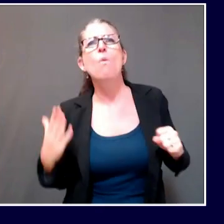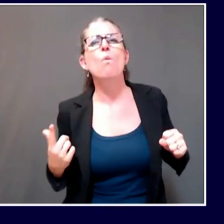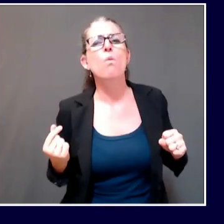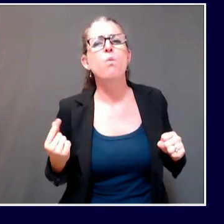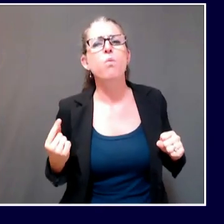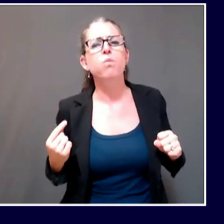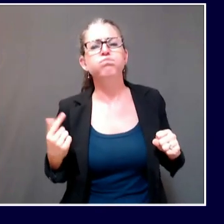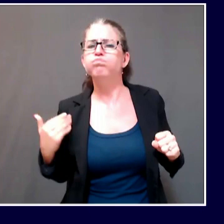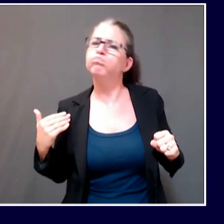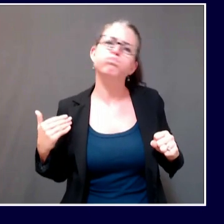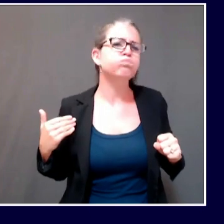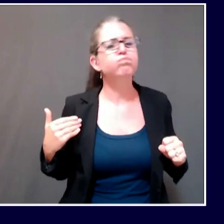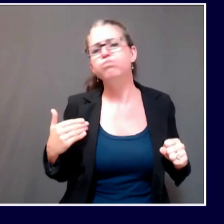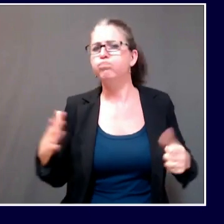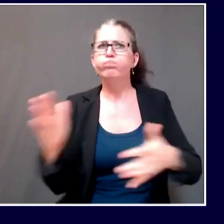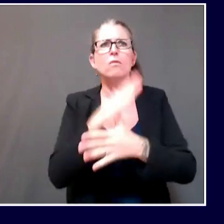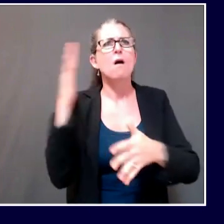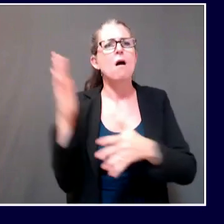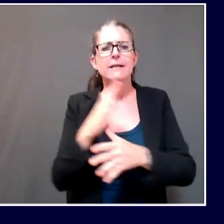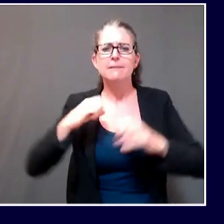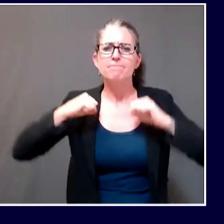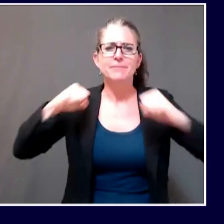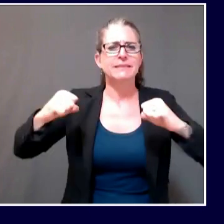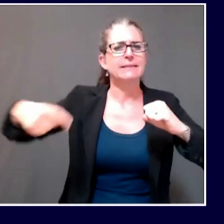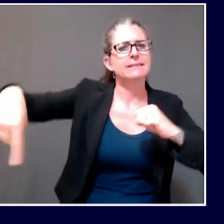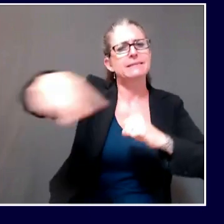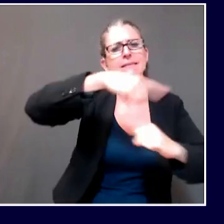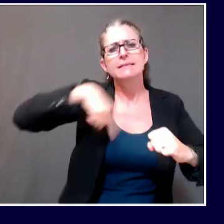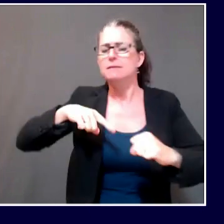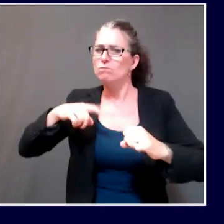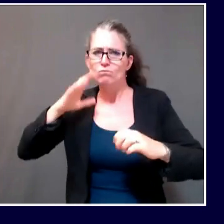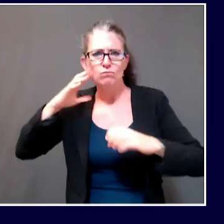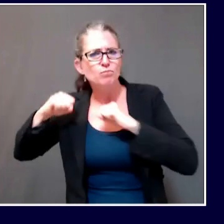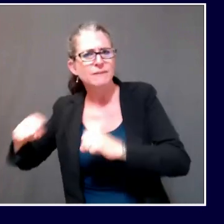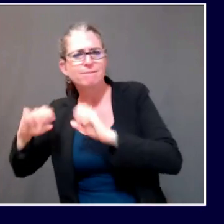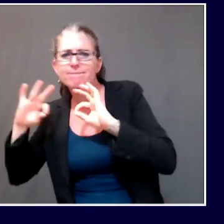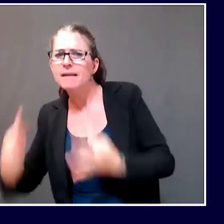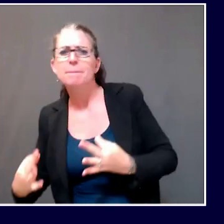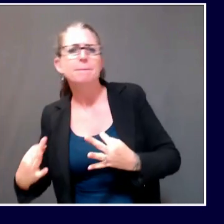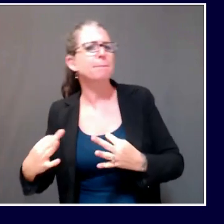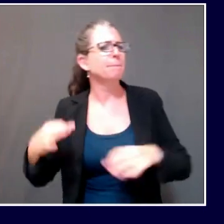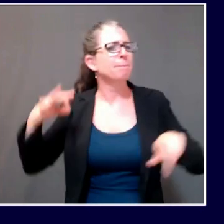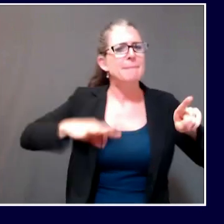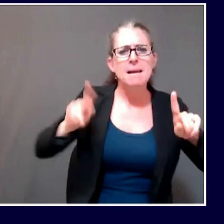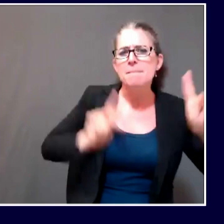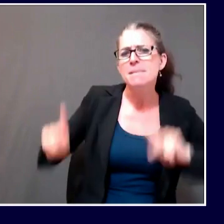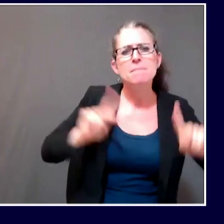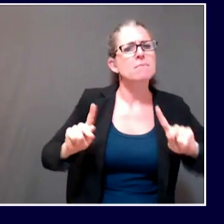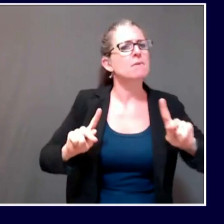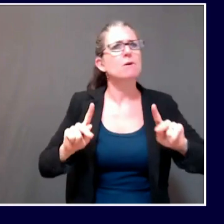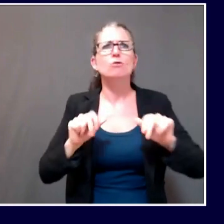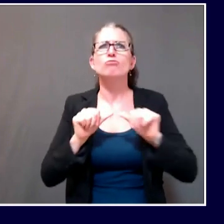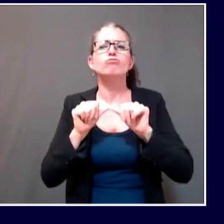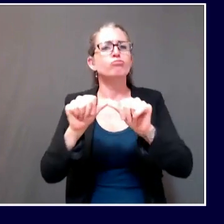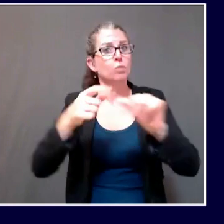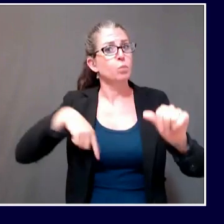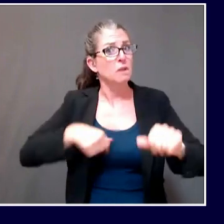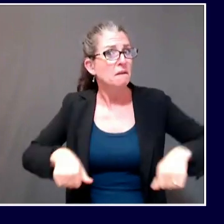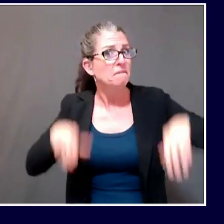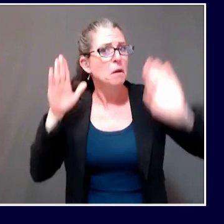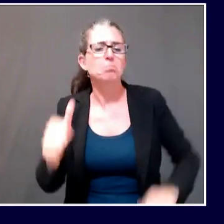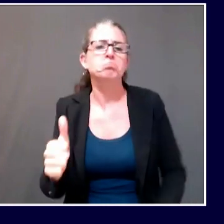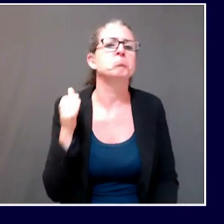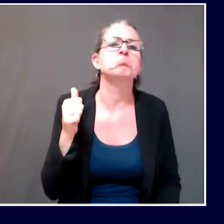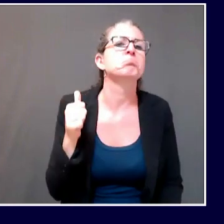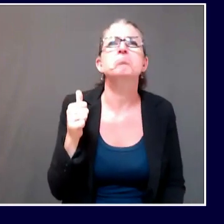family, end quote. That's right. Maine people don't cave during hard times. We're tough. We're resilient.